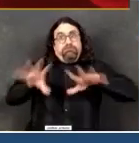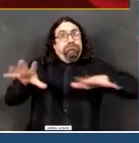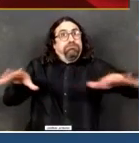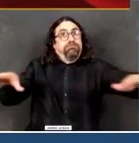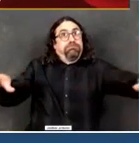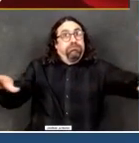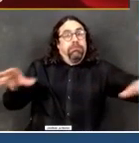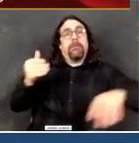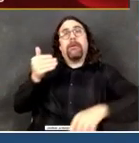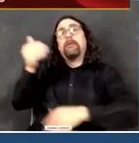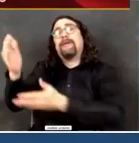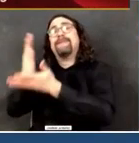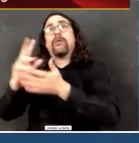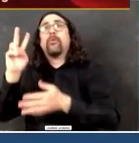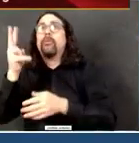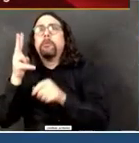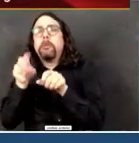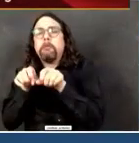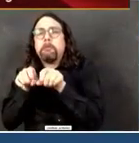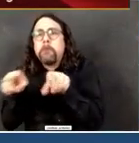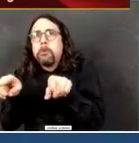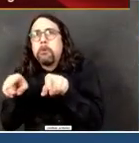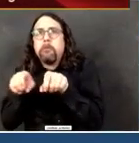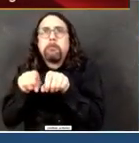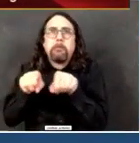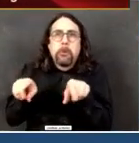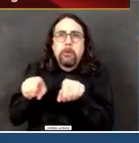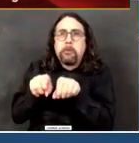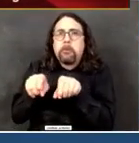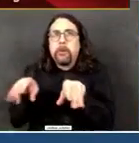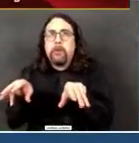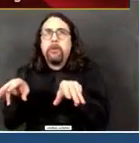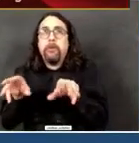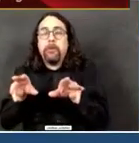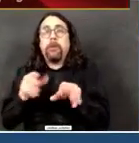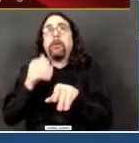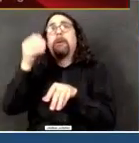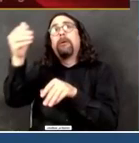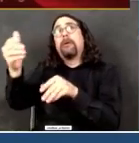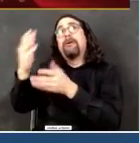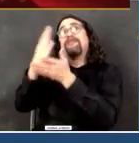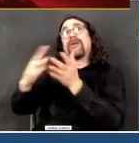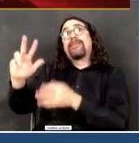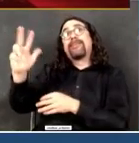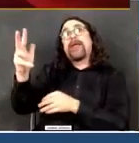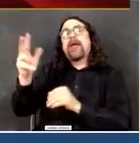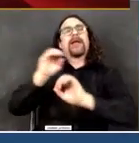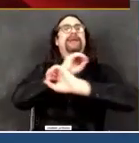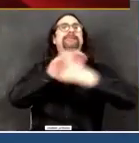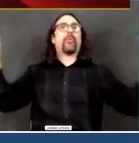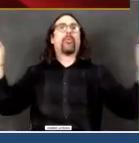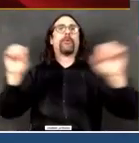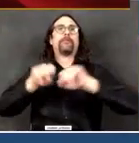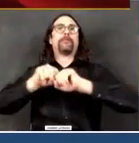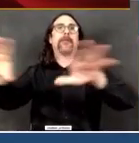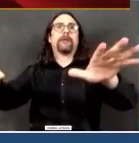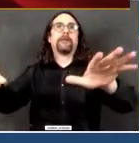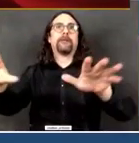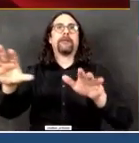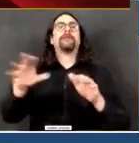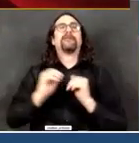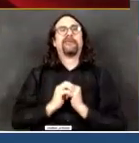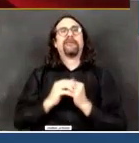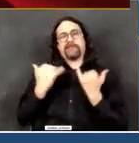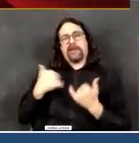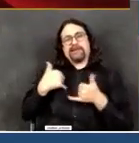national government should be focused on first and foremost. It's going to really help us get to those next phases here and everywhere. So, I